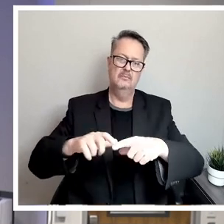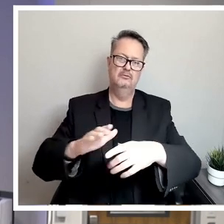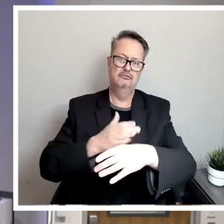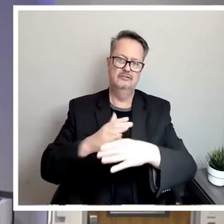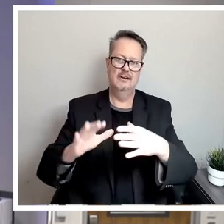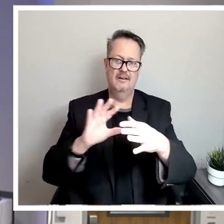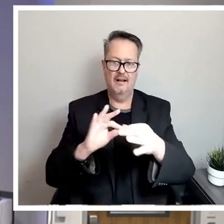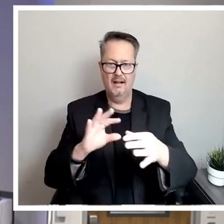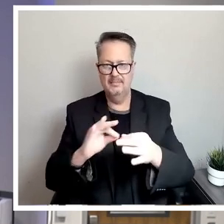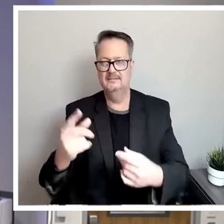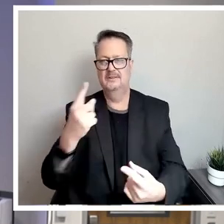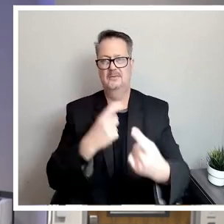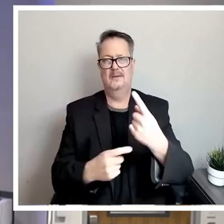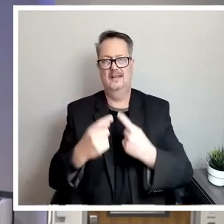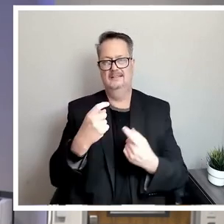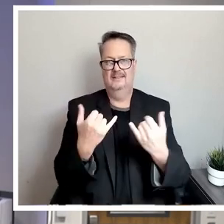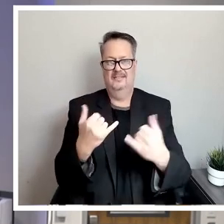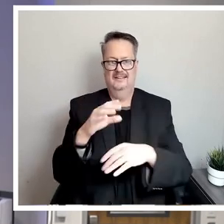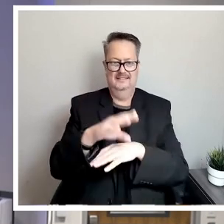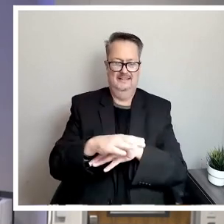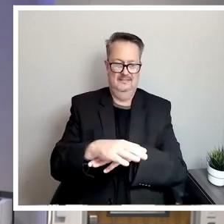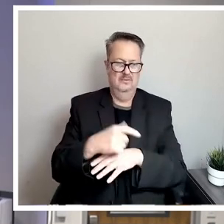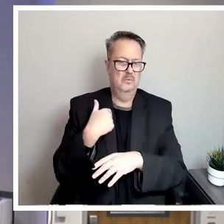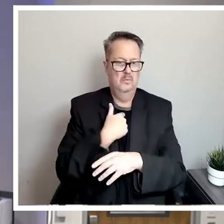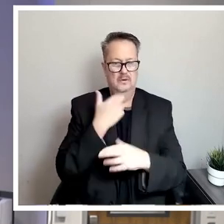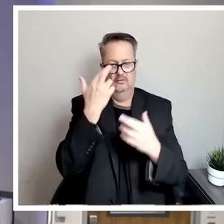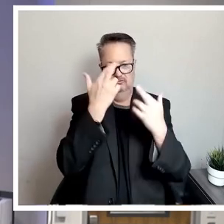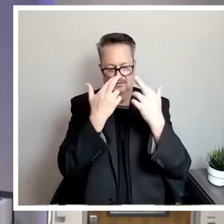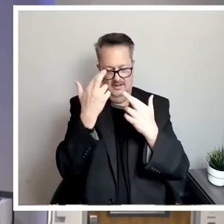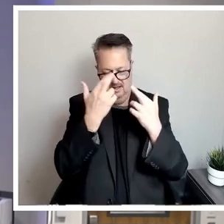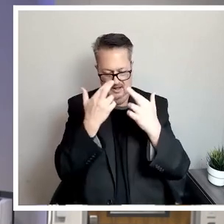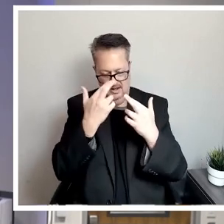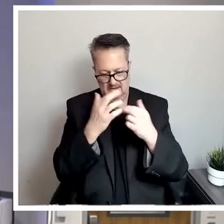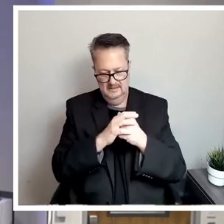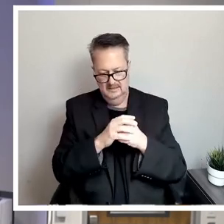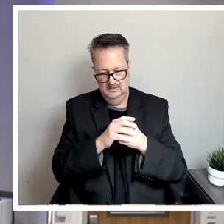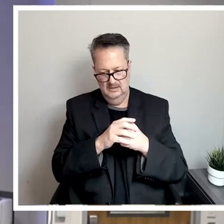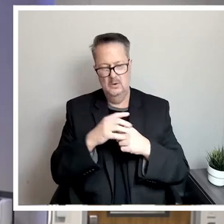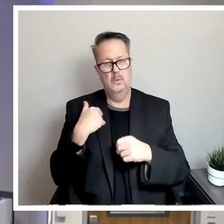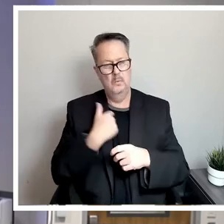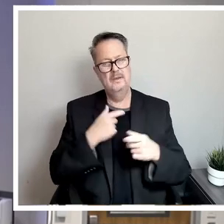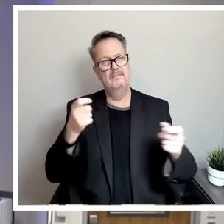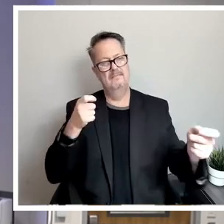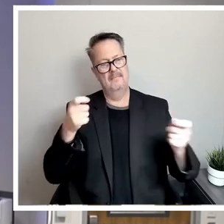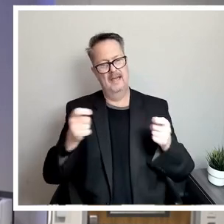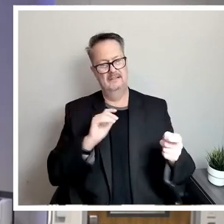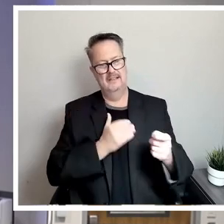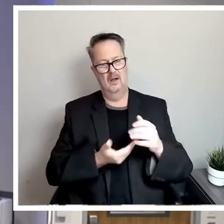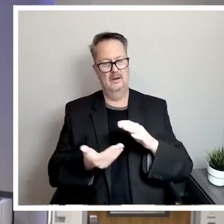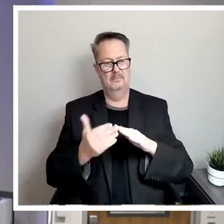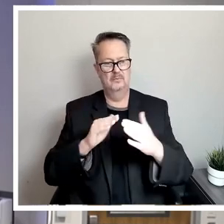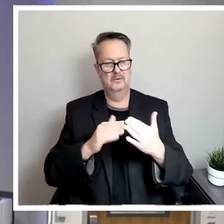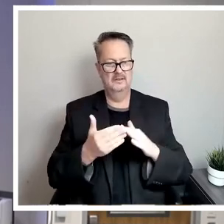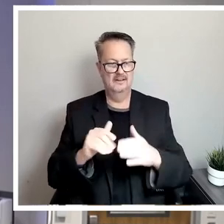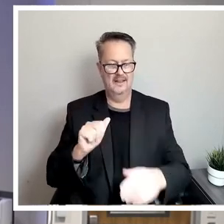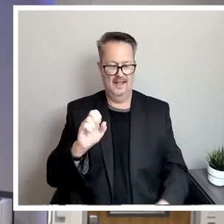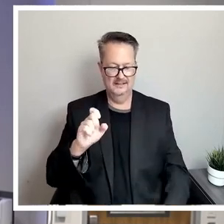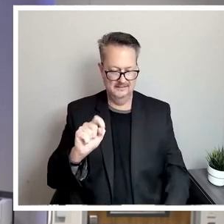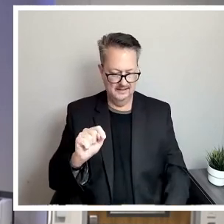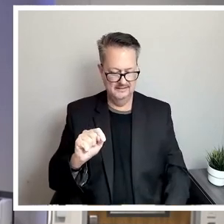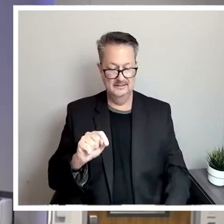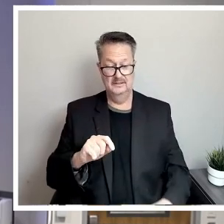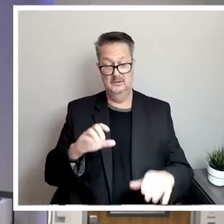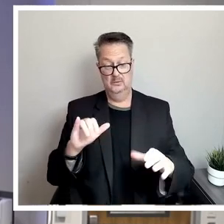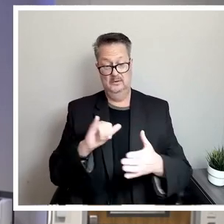us this evening. We realize that we manage our community assets, and in doing so, feedback from you is vital